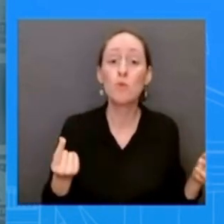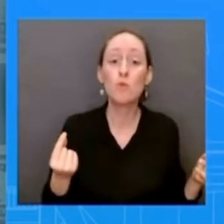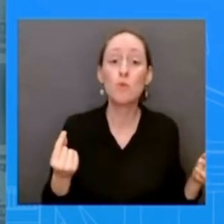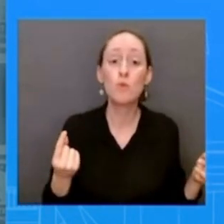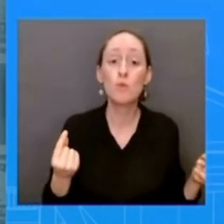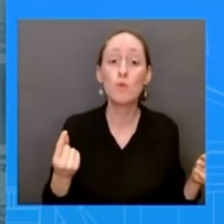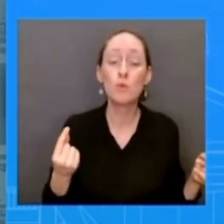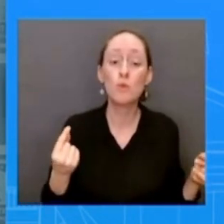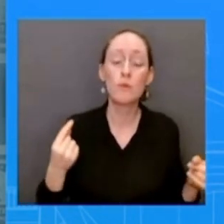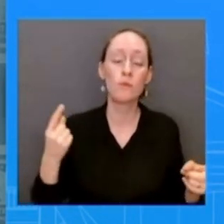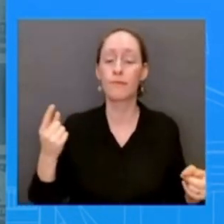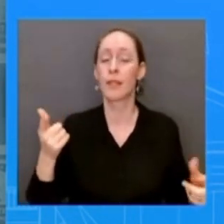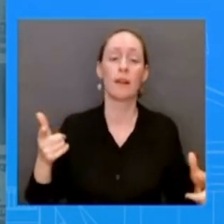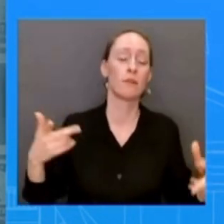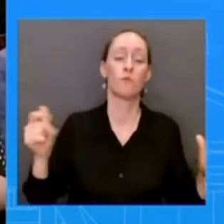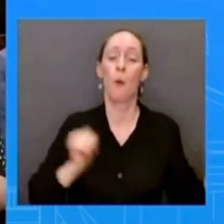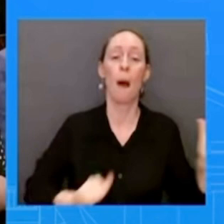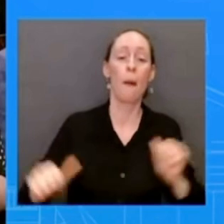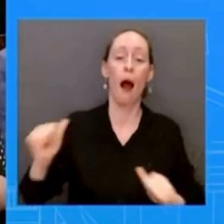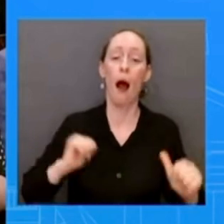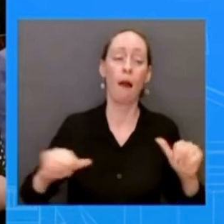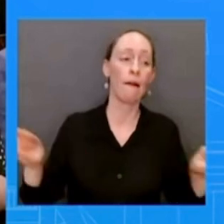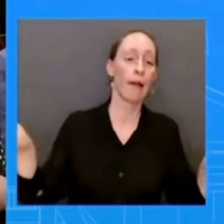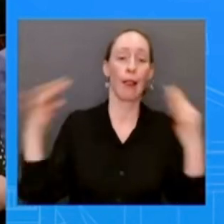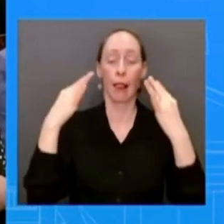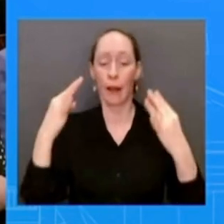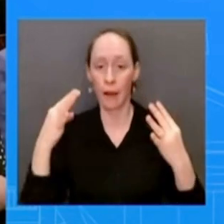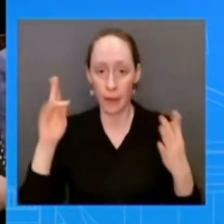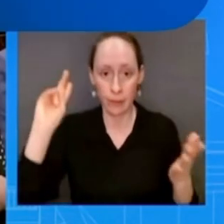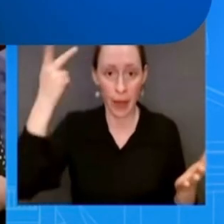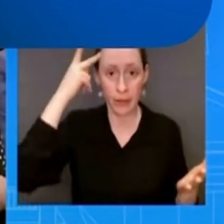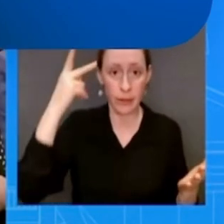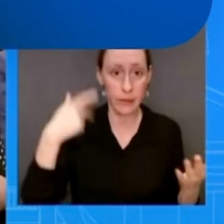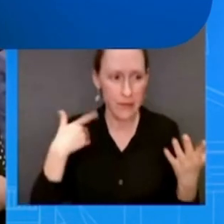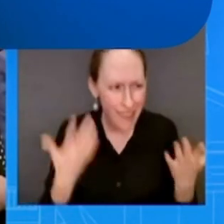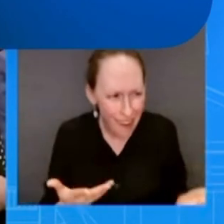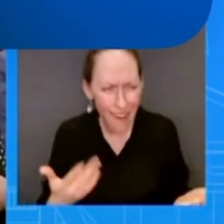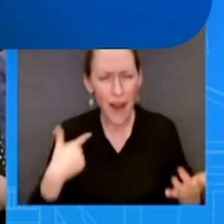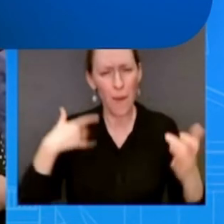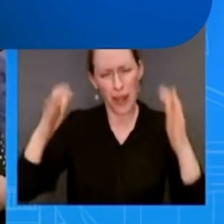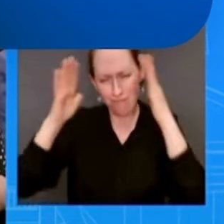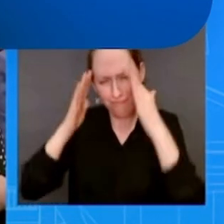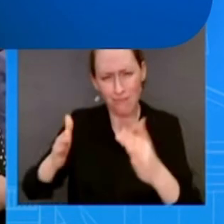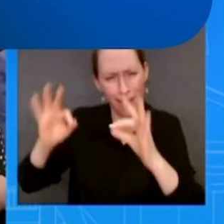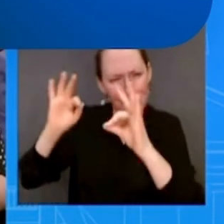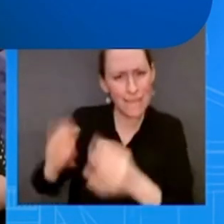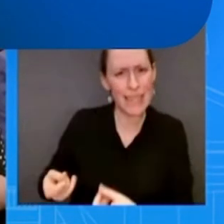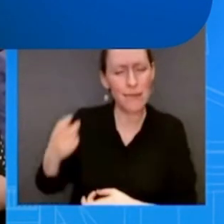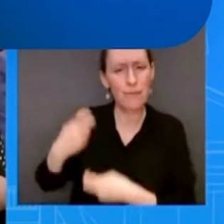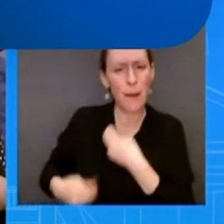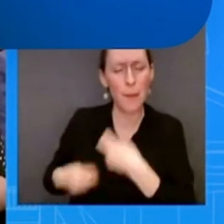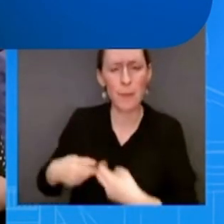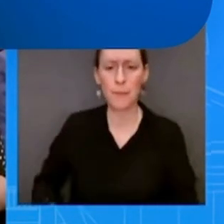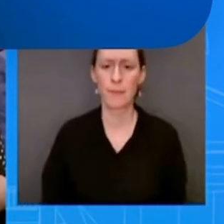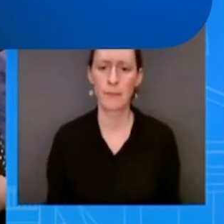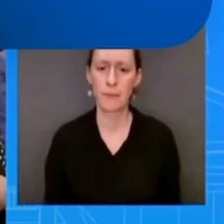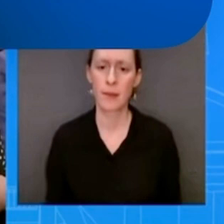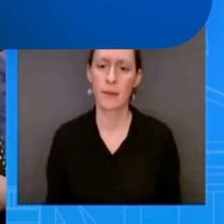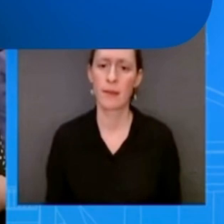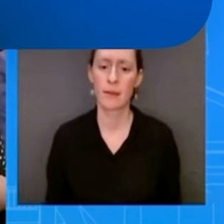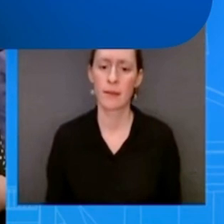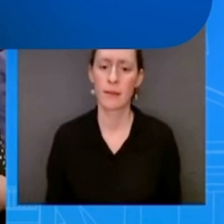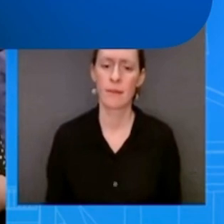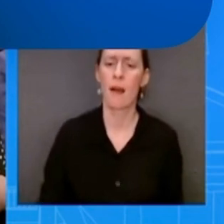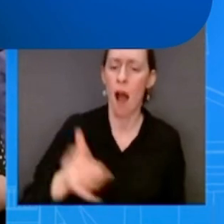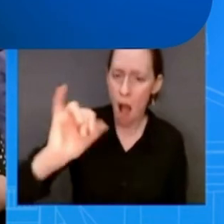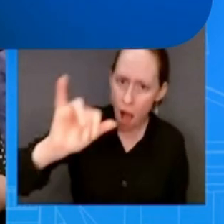deal with a real issue imagine the president is looking for a way to tackle this issue that is safe orderly and humane is there ever an